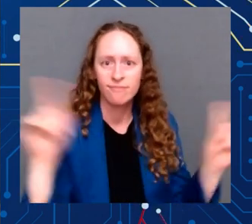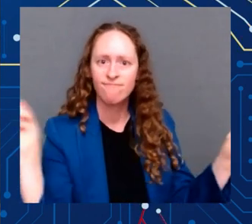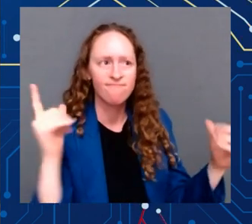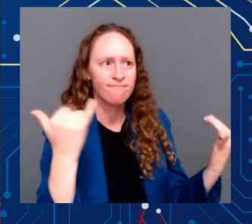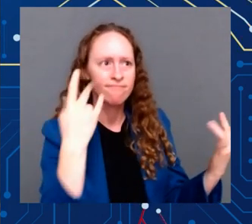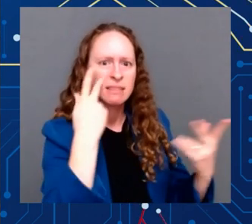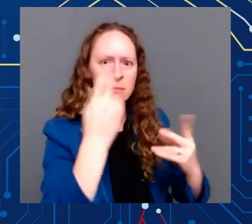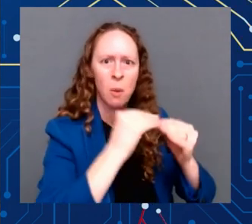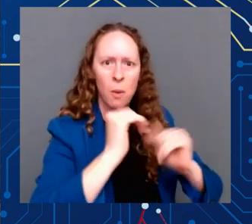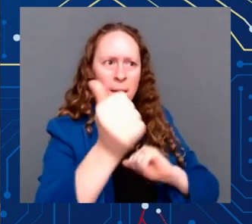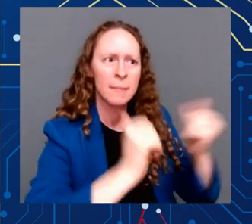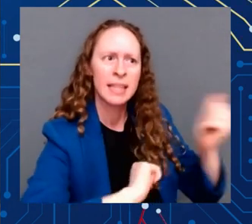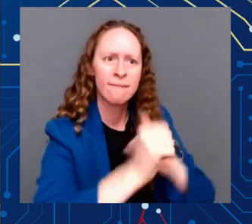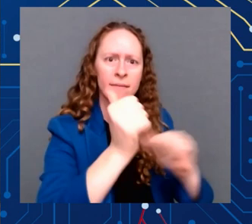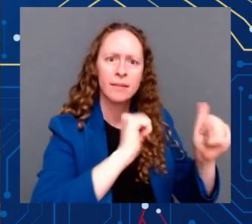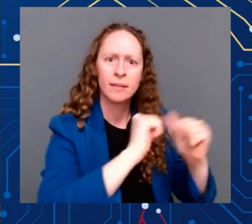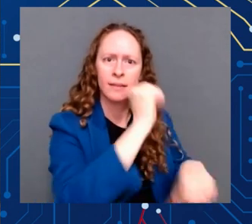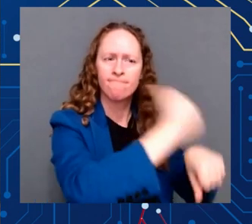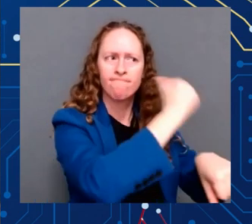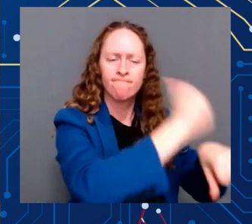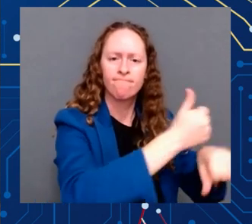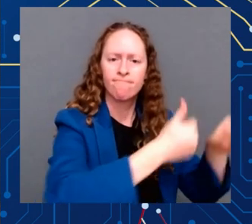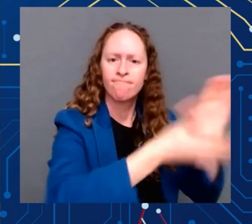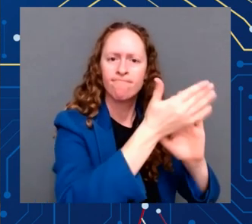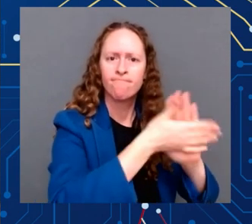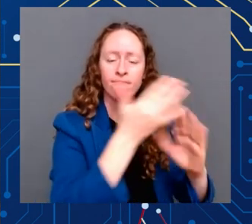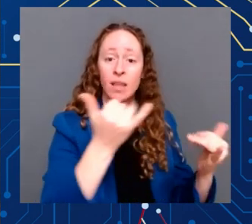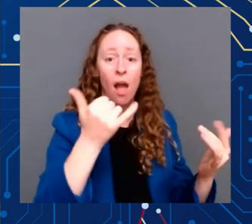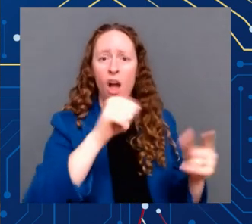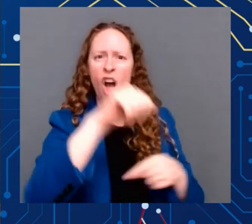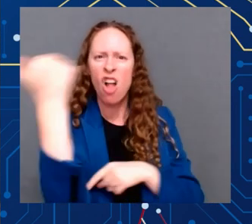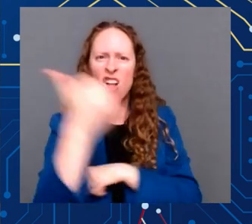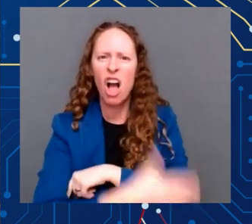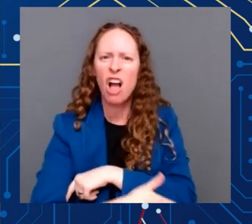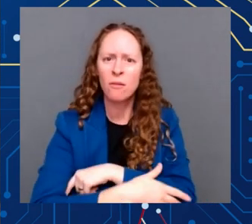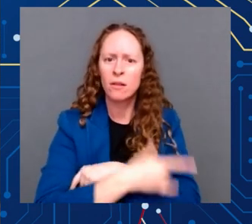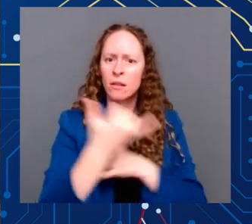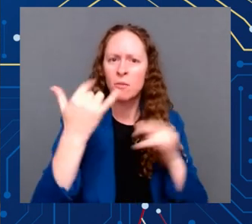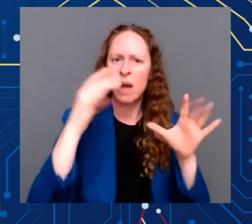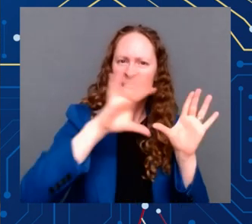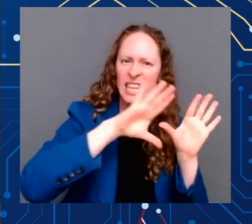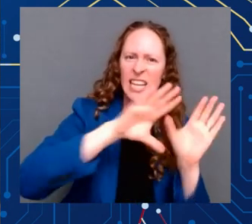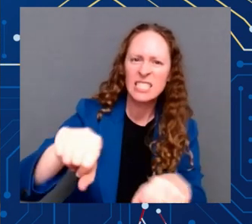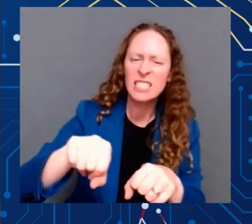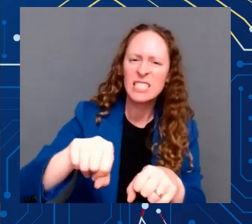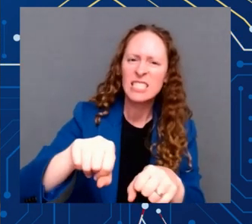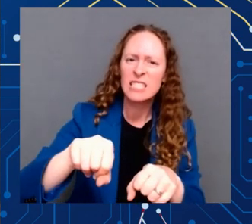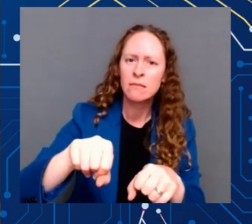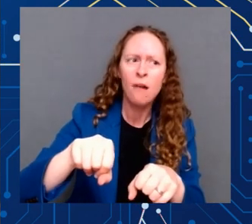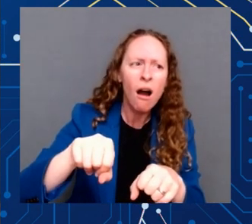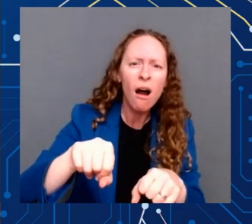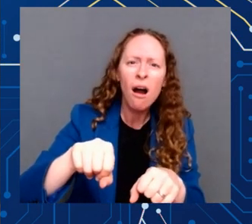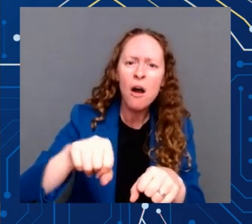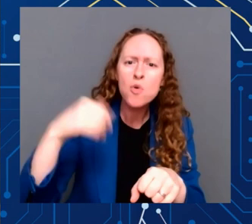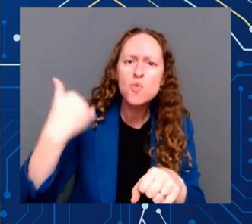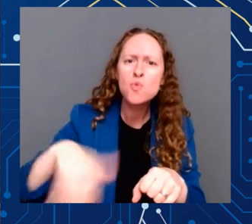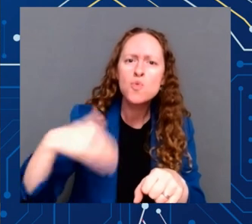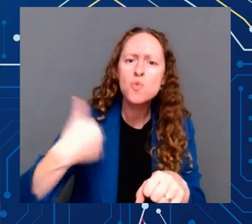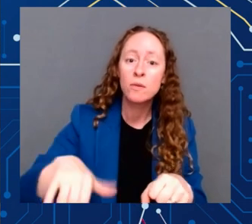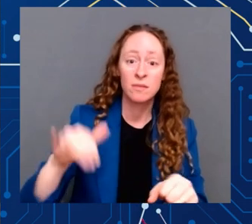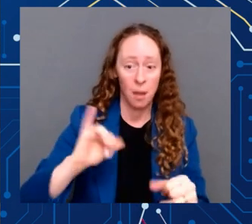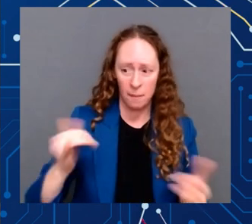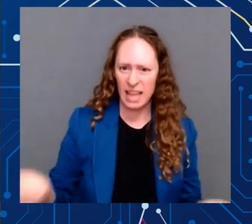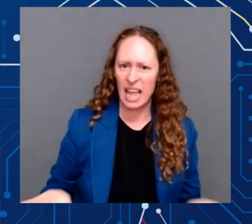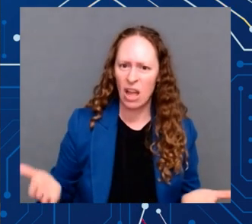and now even at home. Authoritarians are cheering for us to lose, hoping we sit on our hands